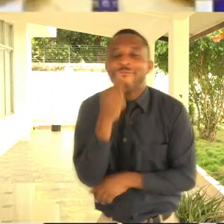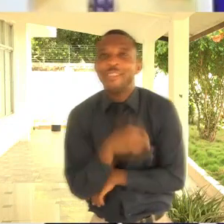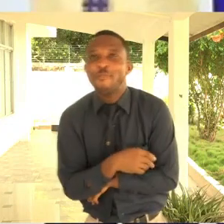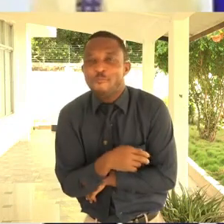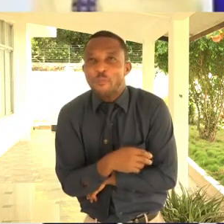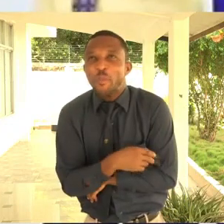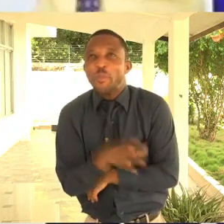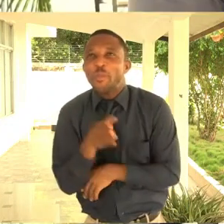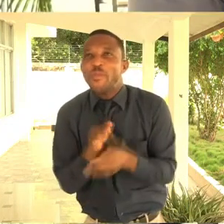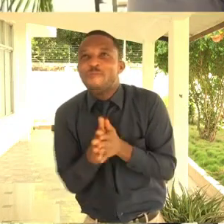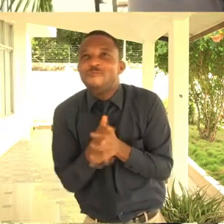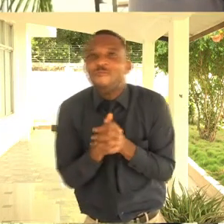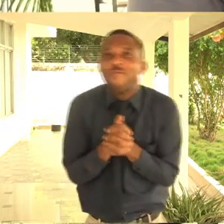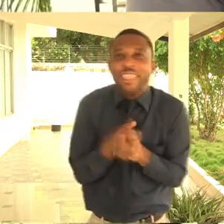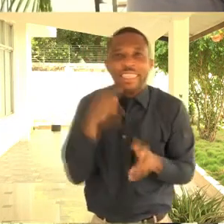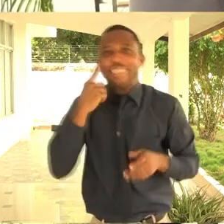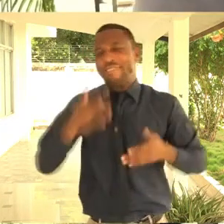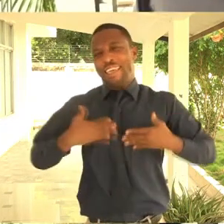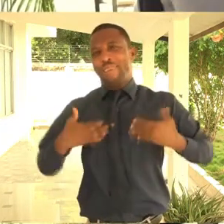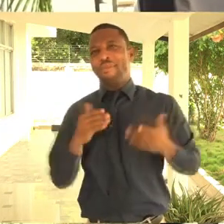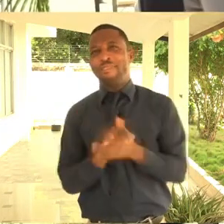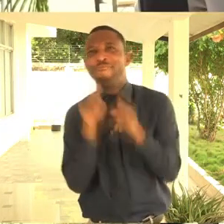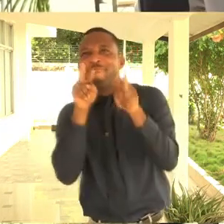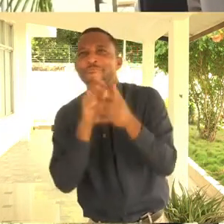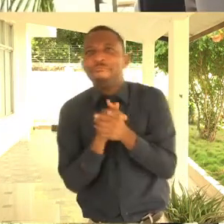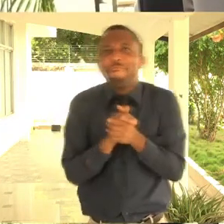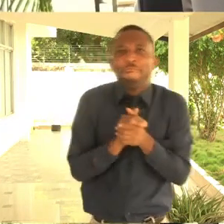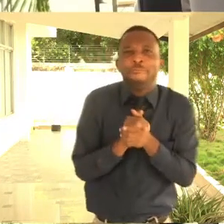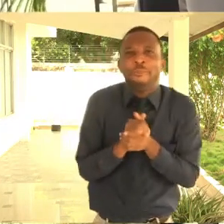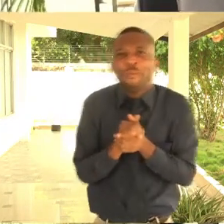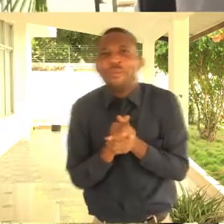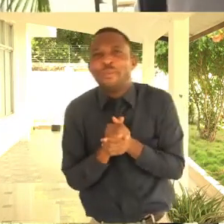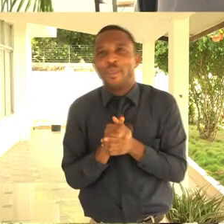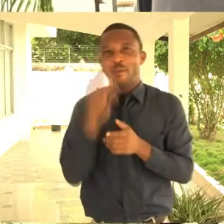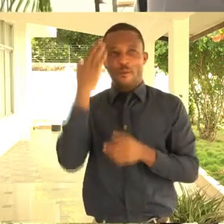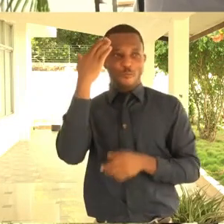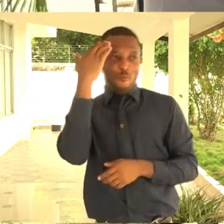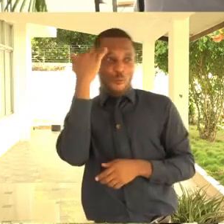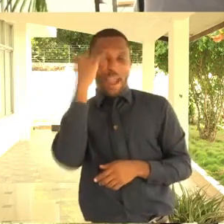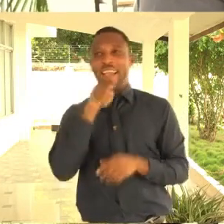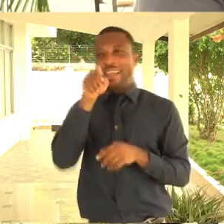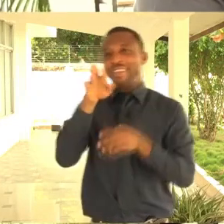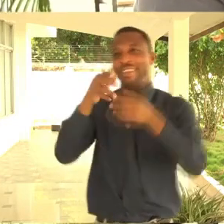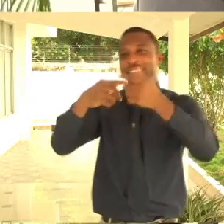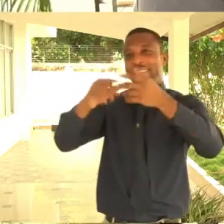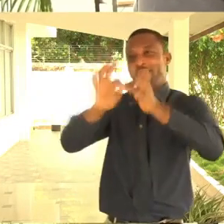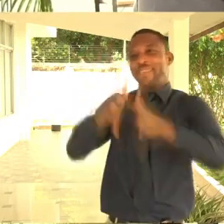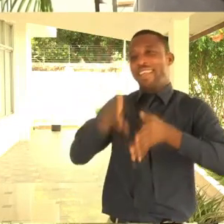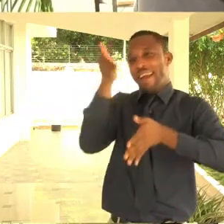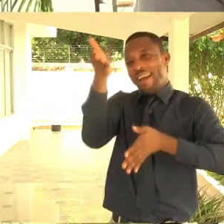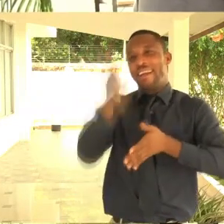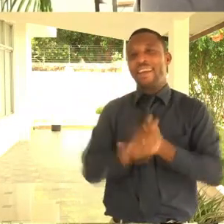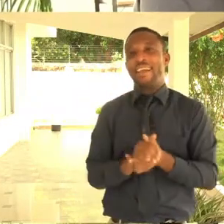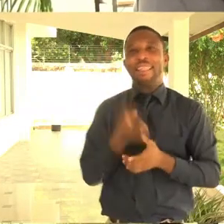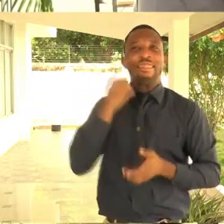Information. They listened that, hey, this is the new directive. So you need to also apply it from the